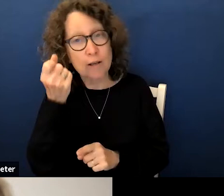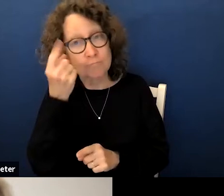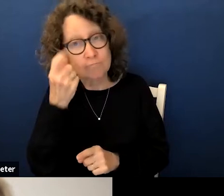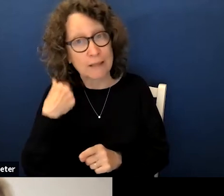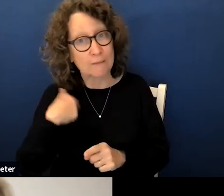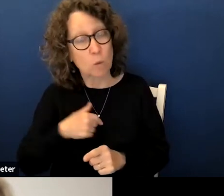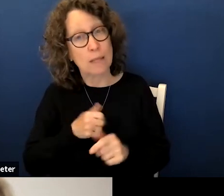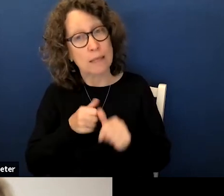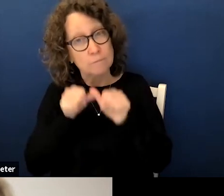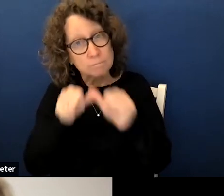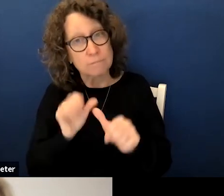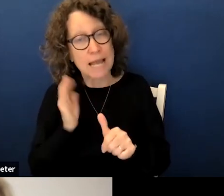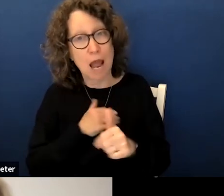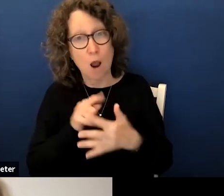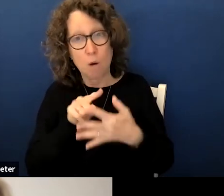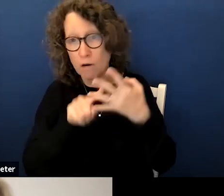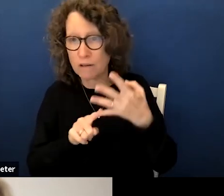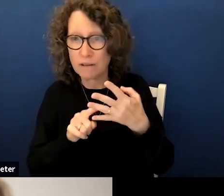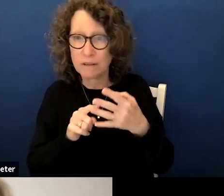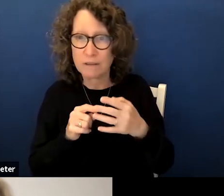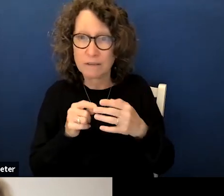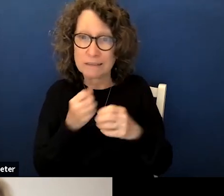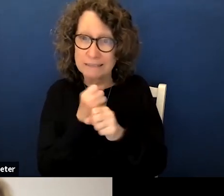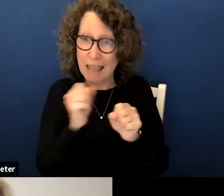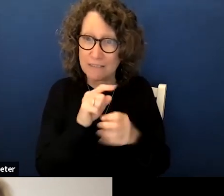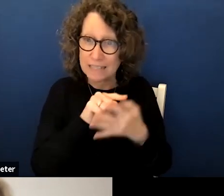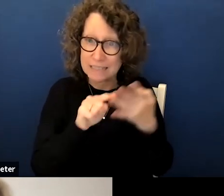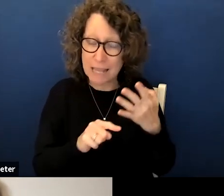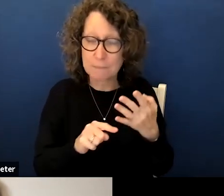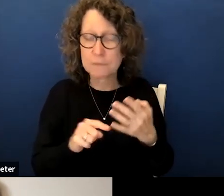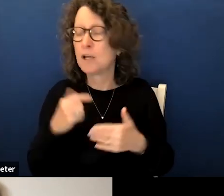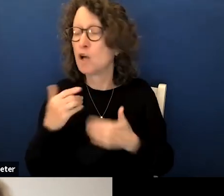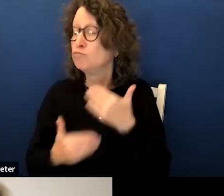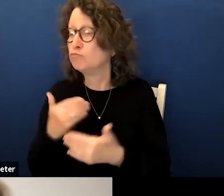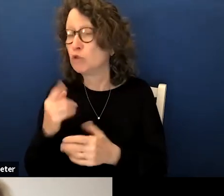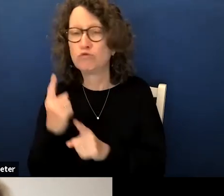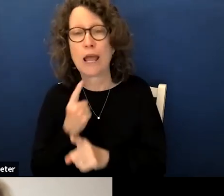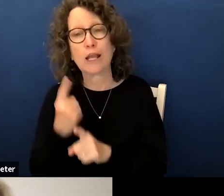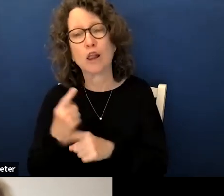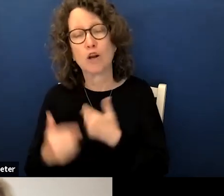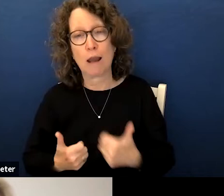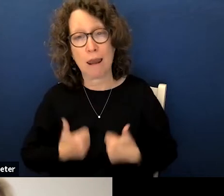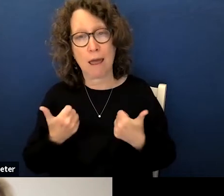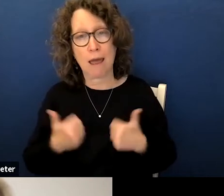practice our mitigation and go about our business and are resigned to the new normal